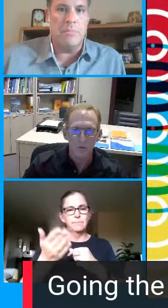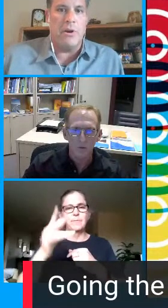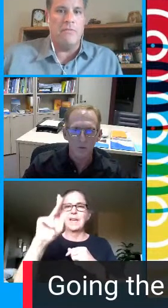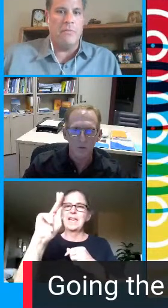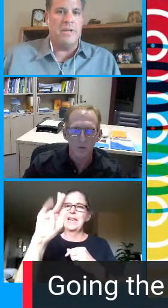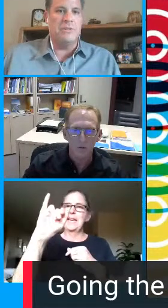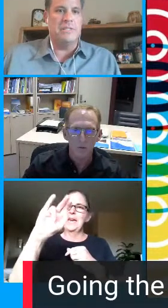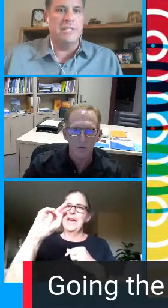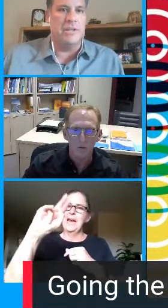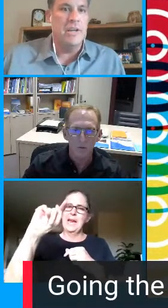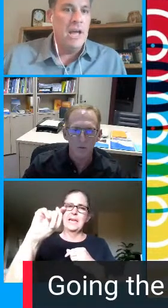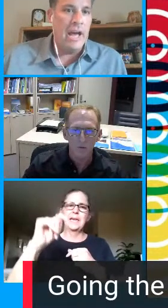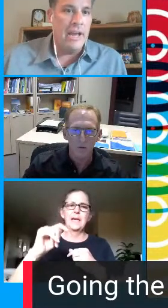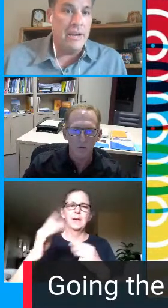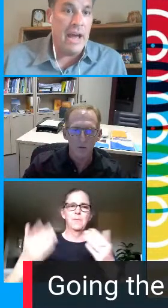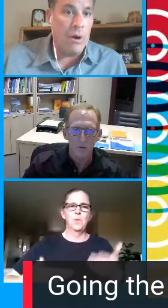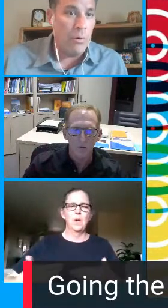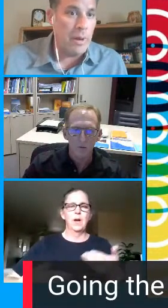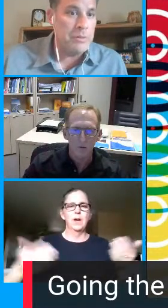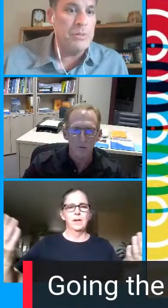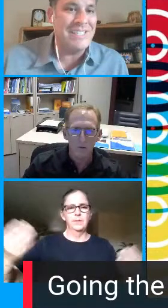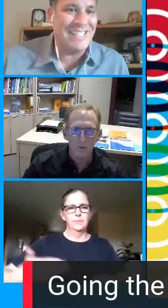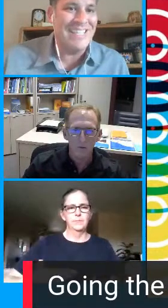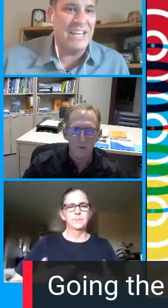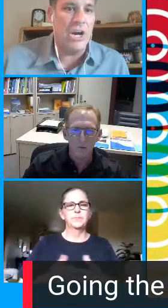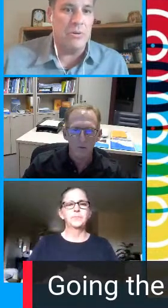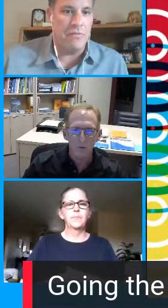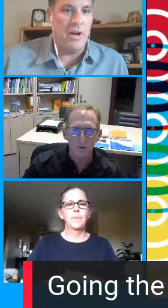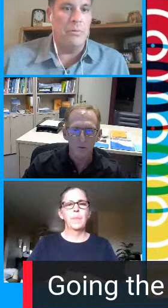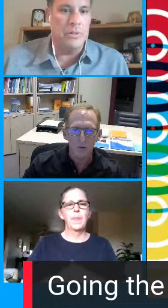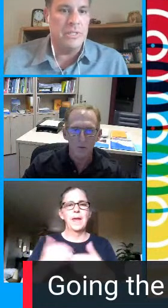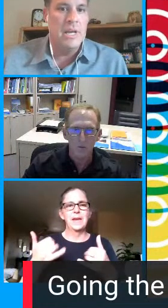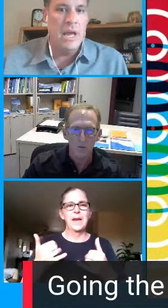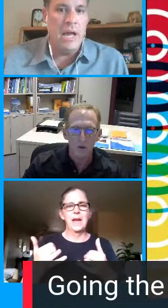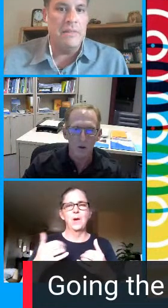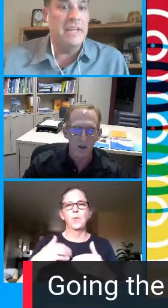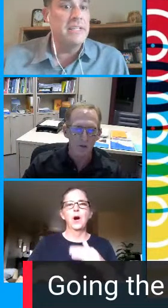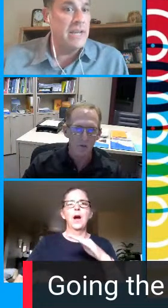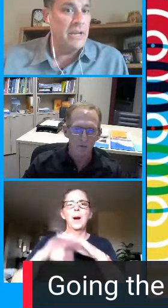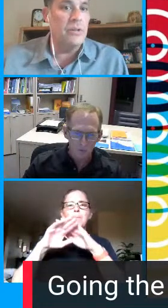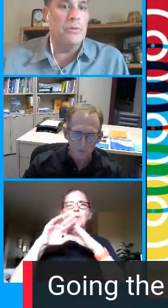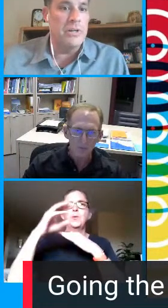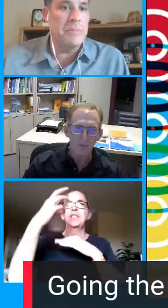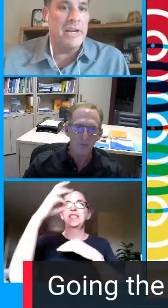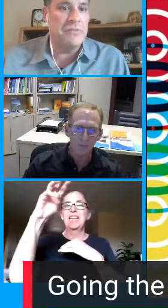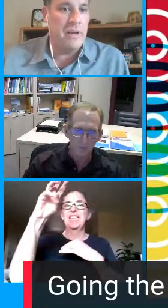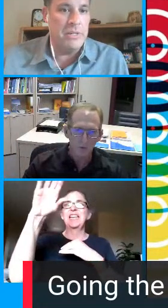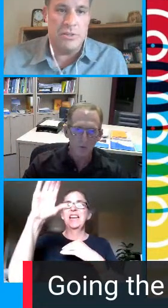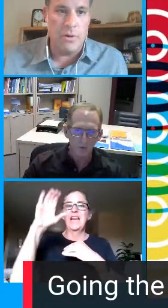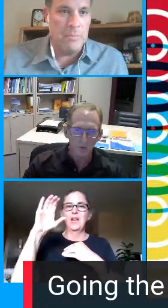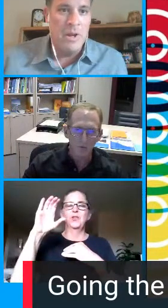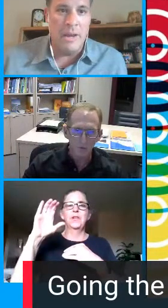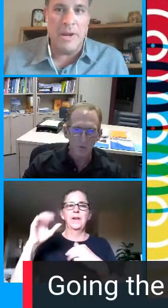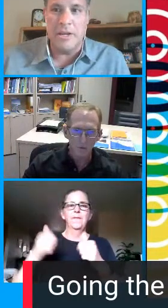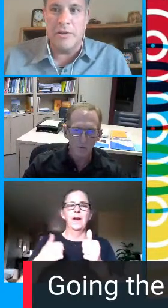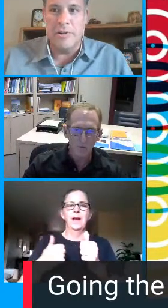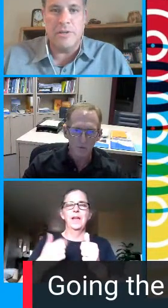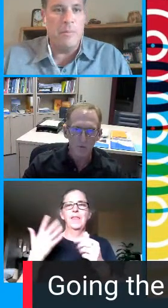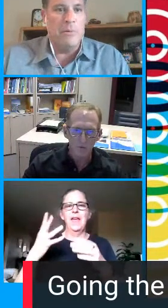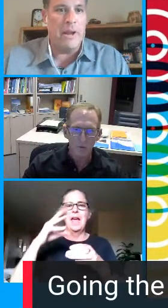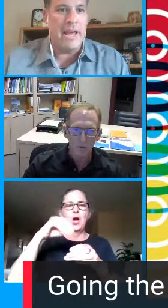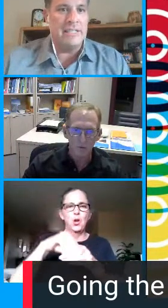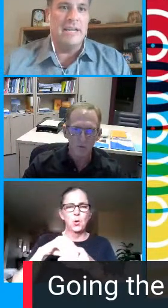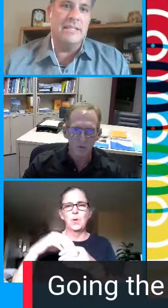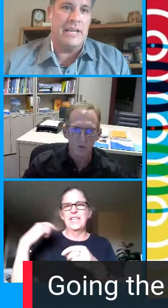us through the parent informational session and now we're up to 1600 followers all right does not include our spanish family so i'm i'm kind of